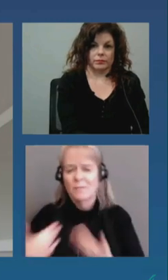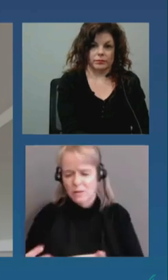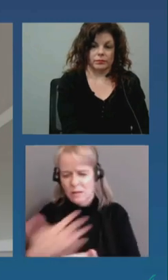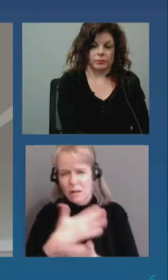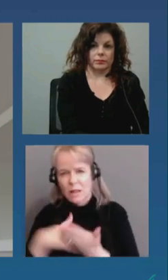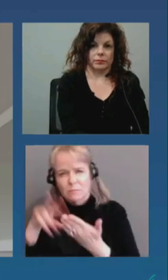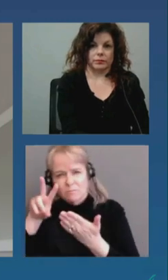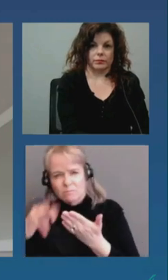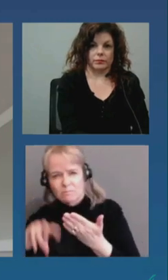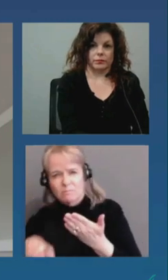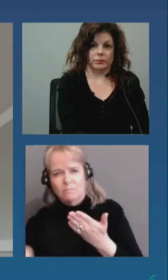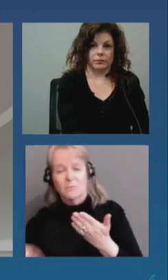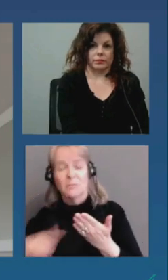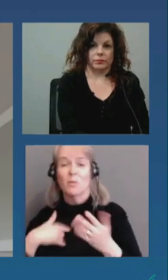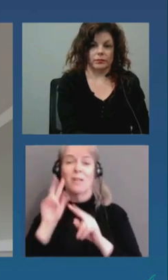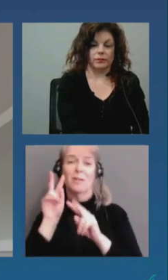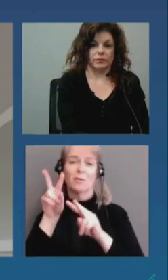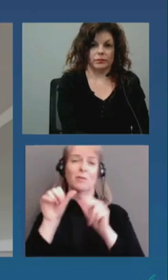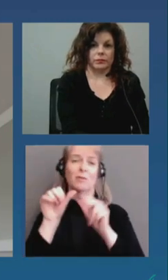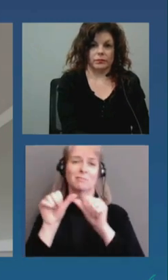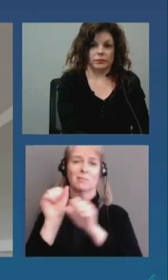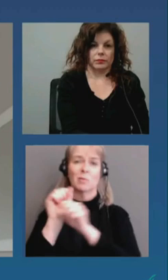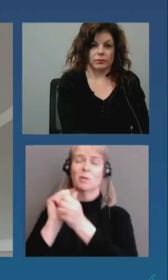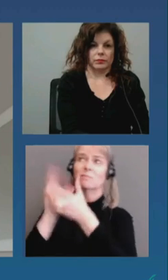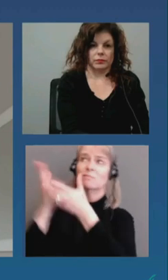about how to best implement any new measures here.